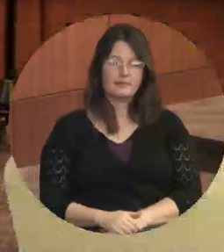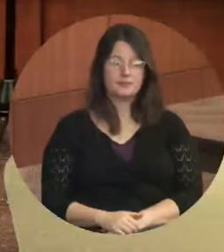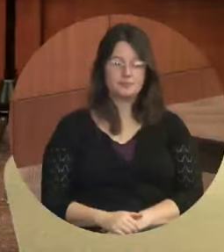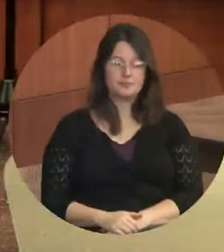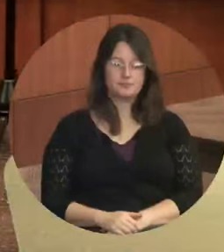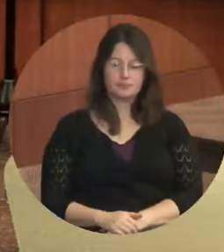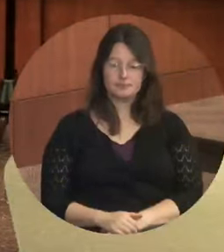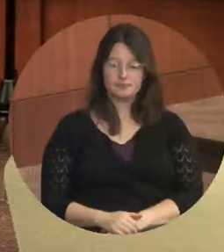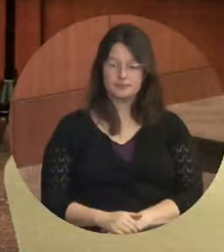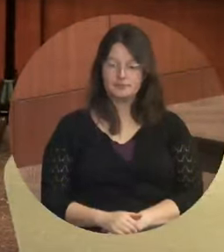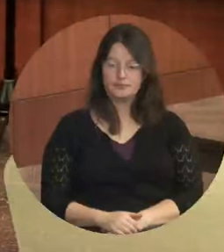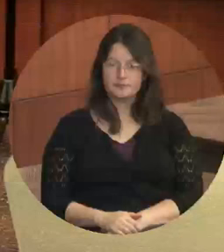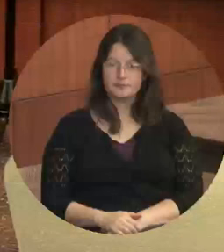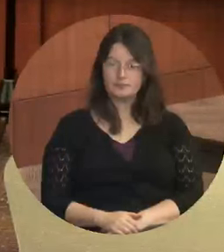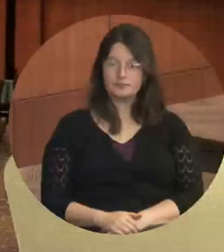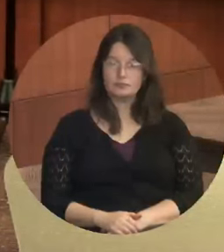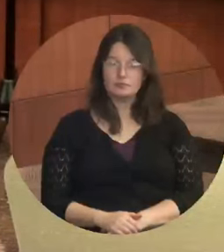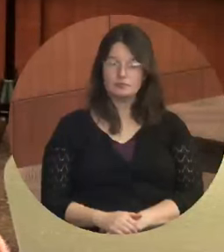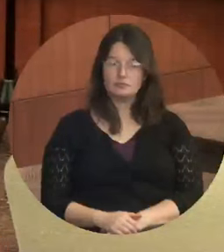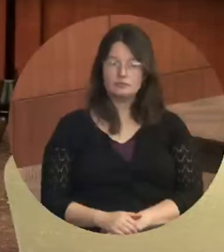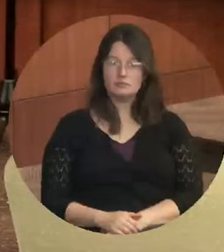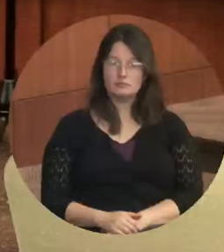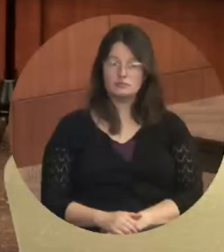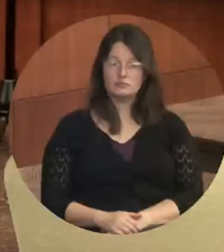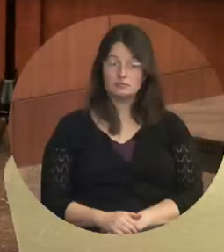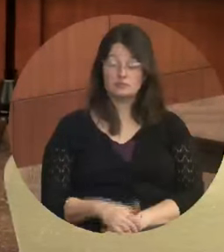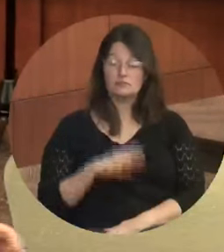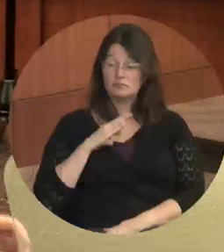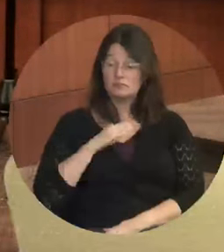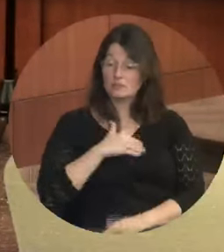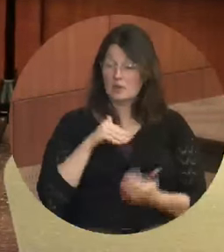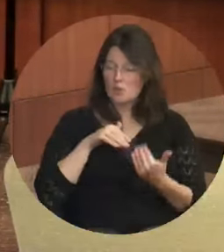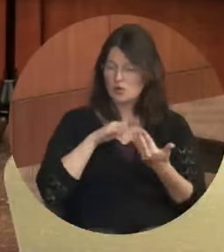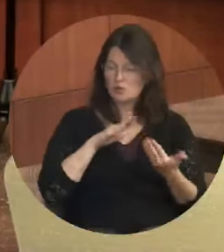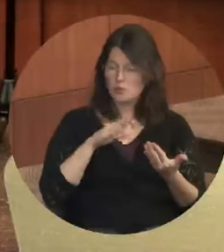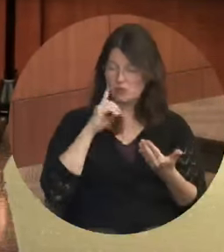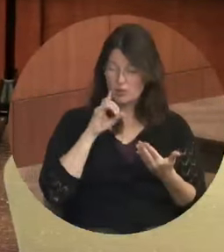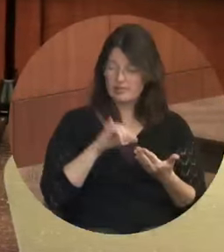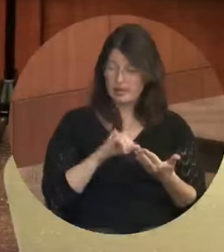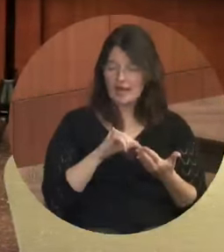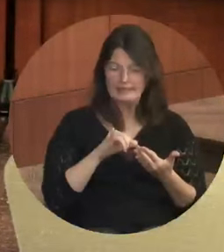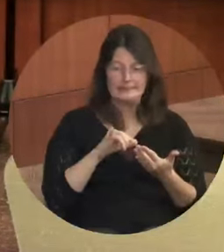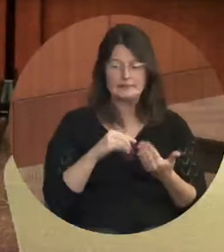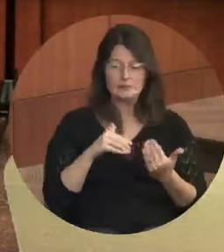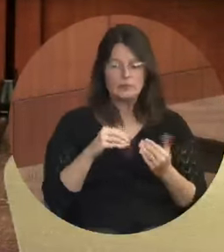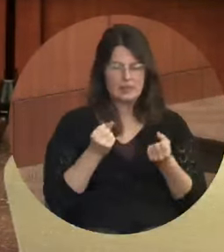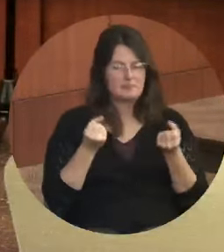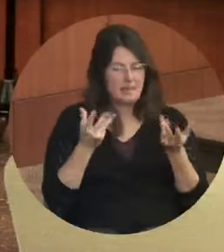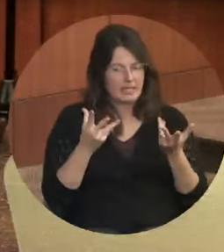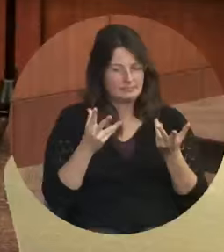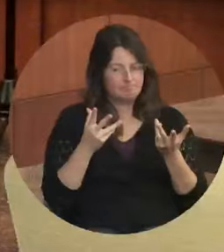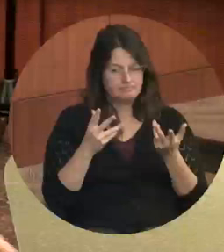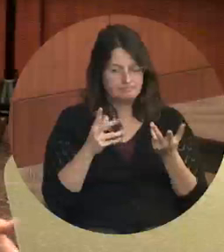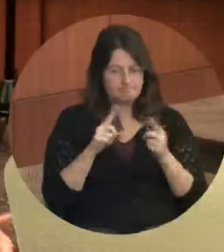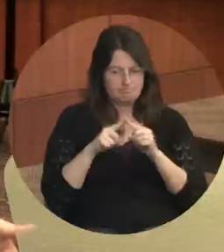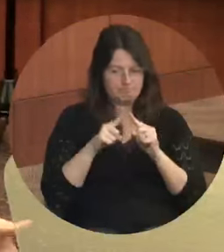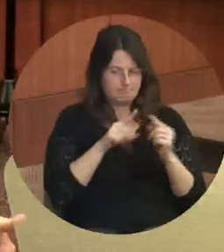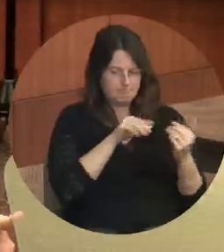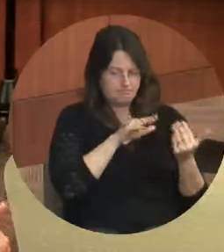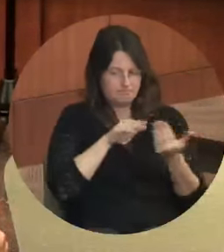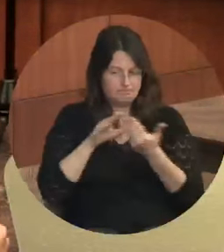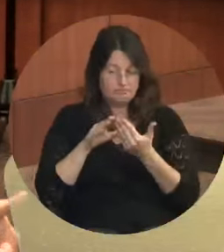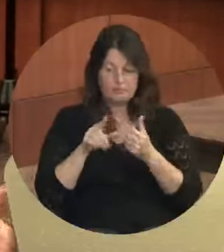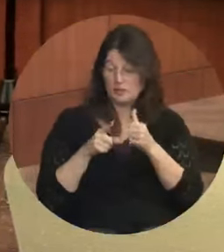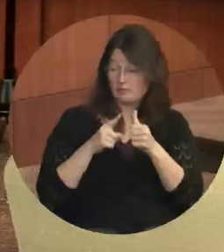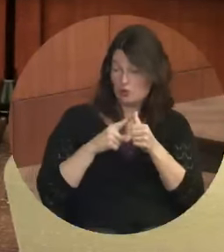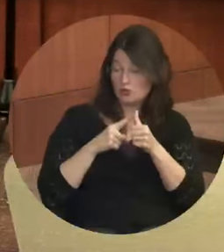so we come at homelessness from a lot of different angles. And one of them this year, we have some savings